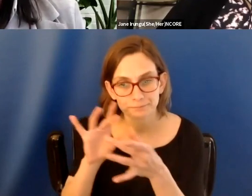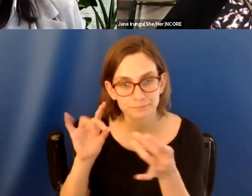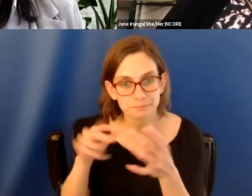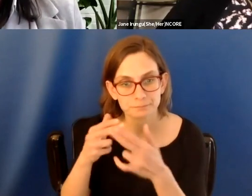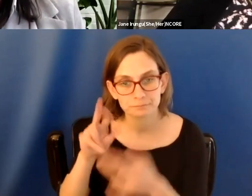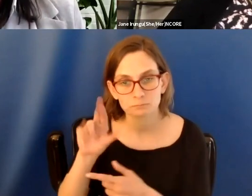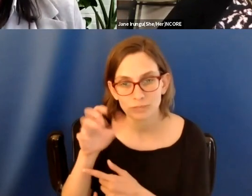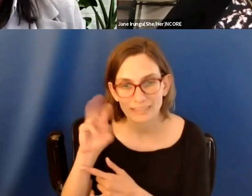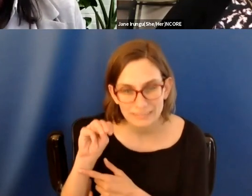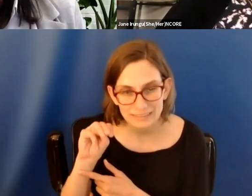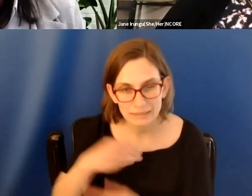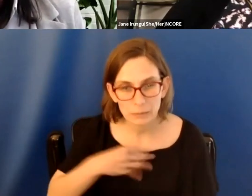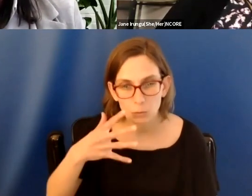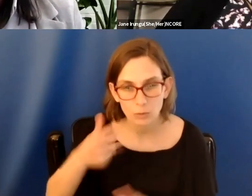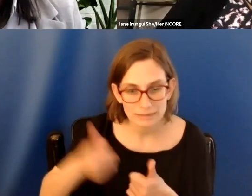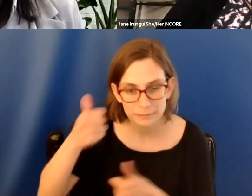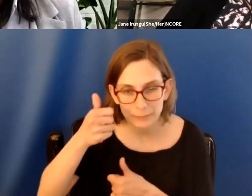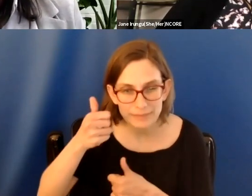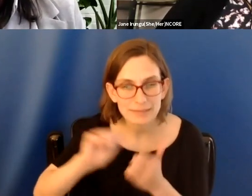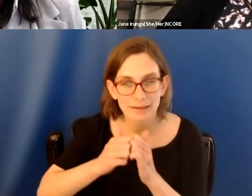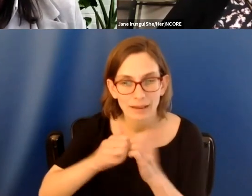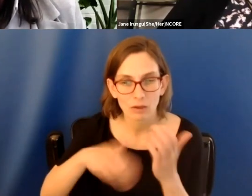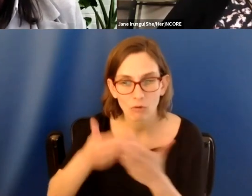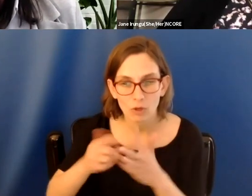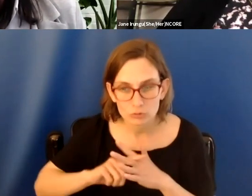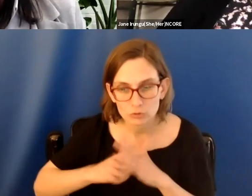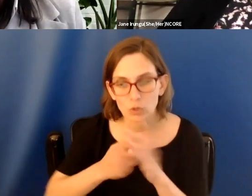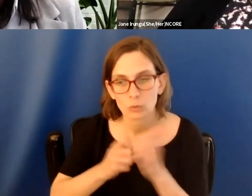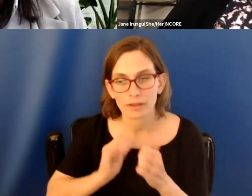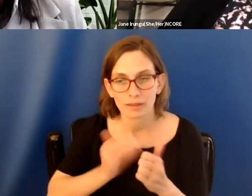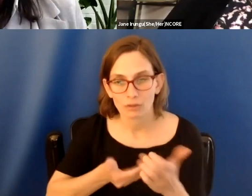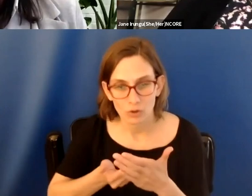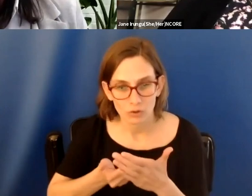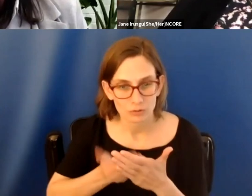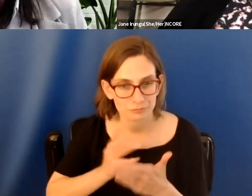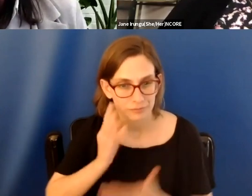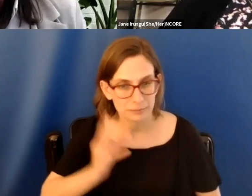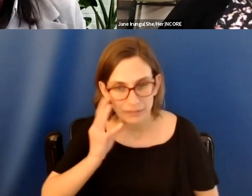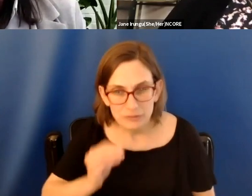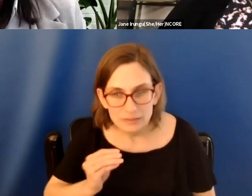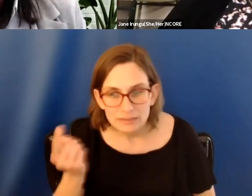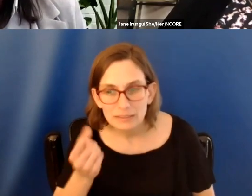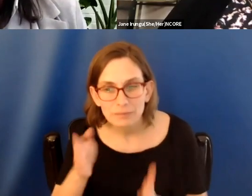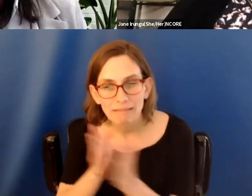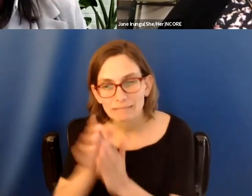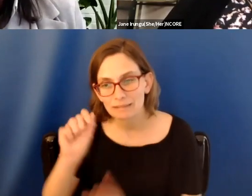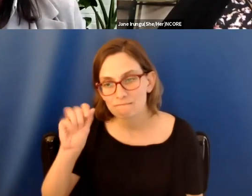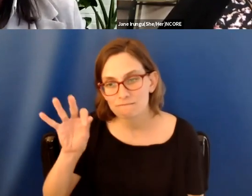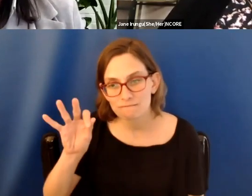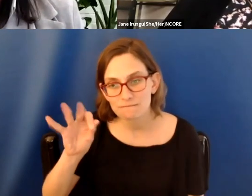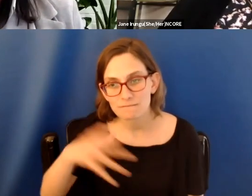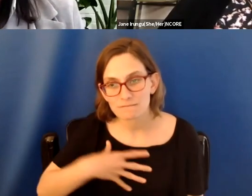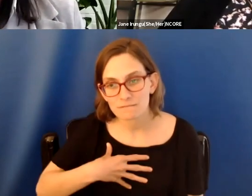how all this starts with some of our experiences. So somebody is asking if whiteness is the